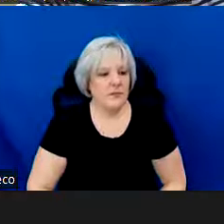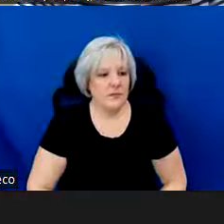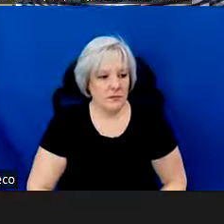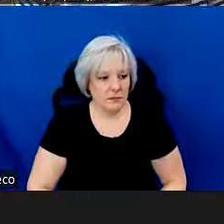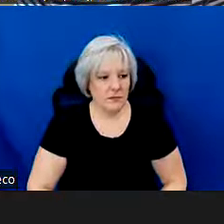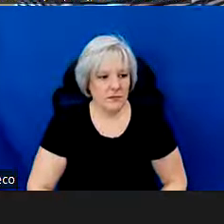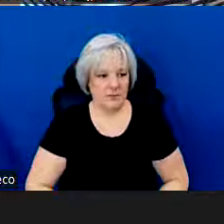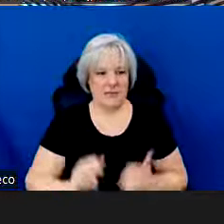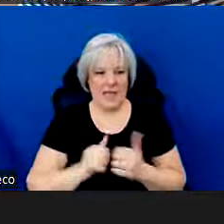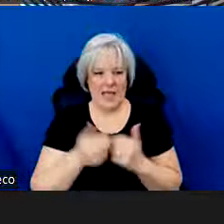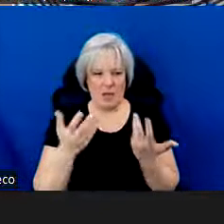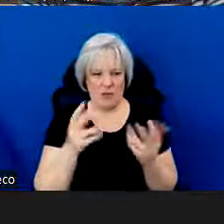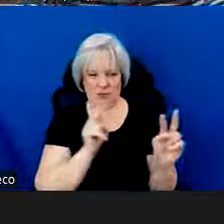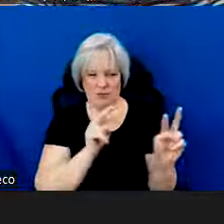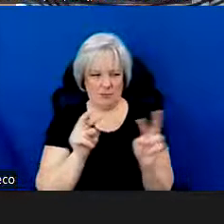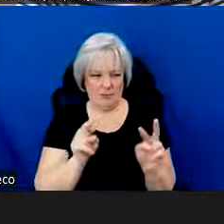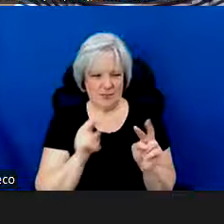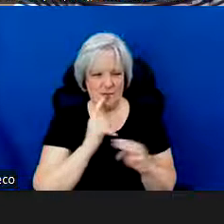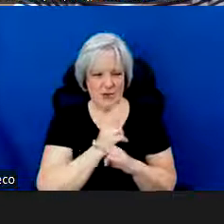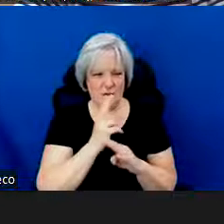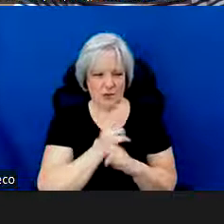how it'll look when you log in as a user.